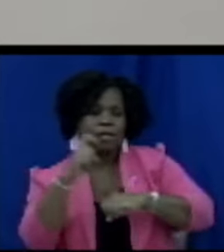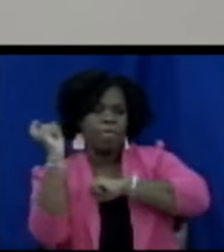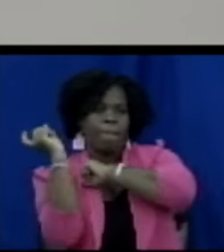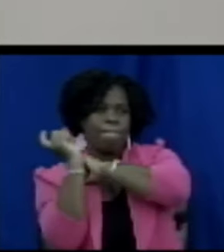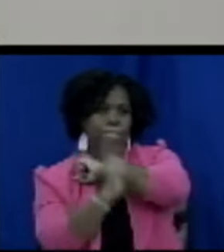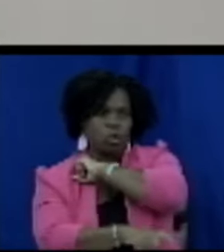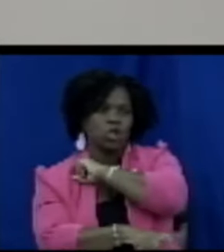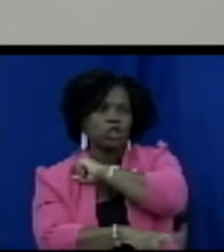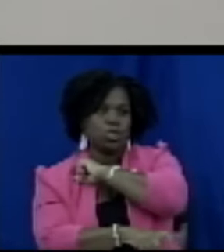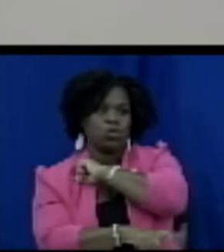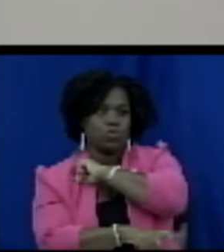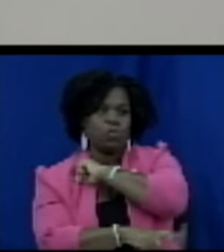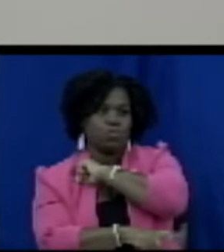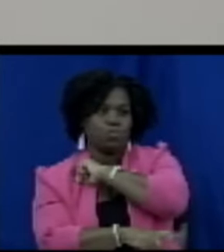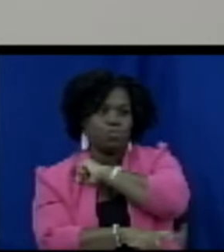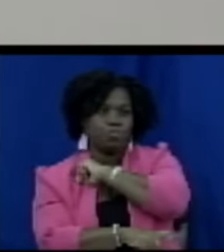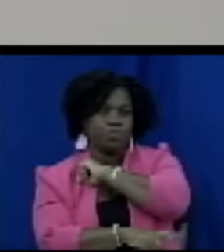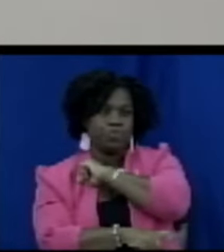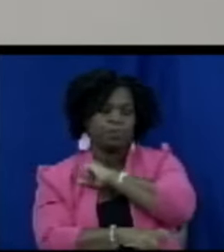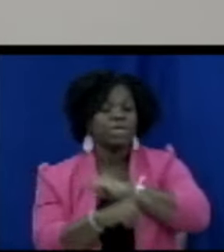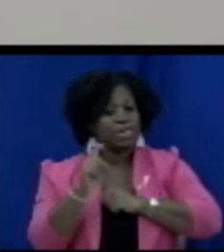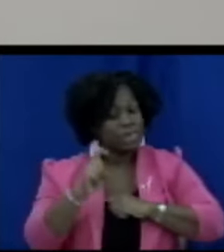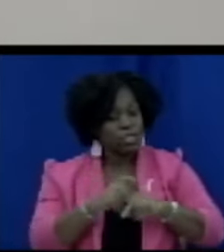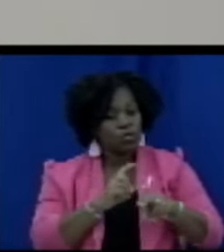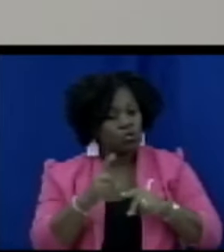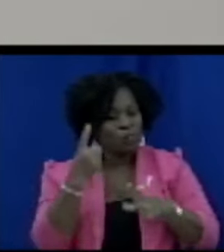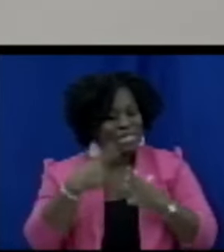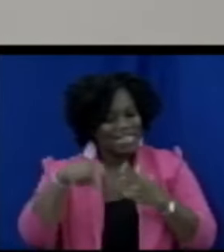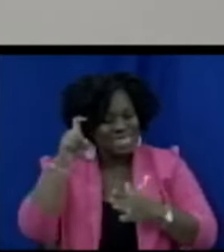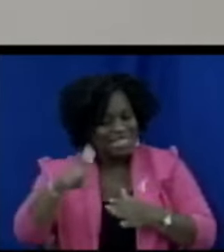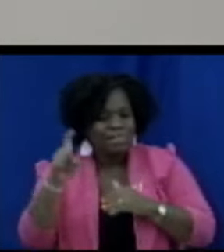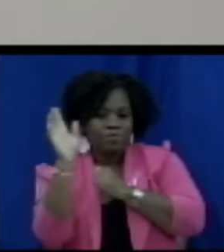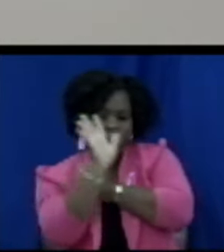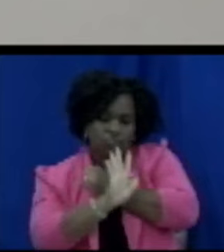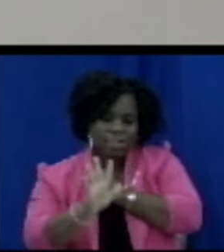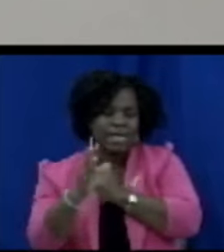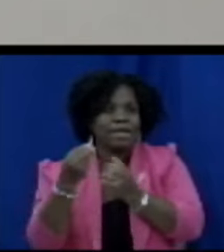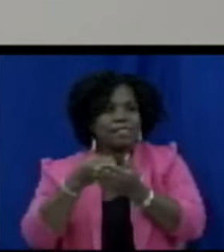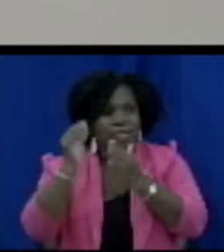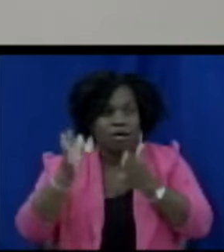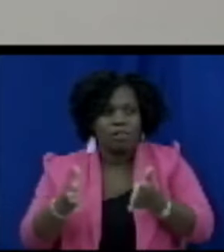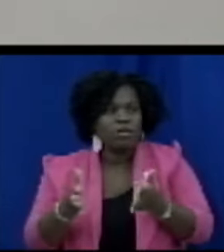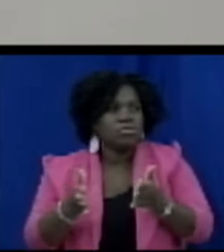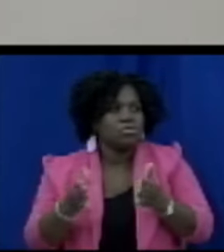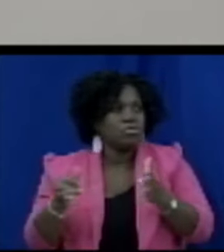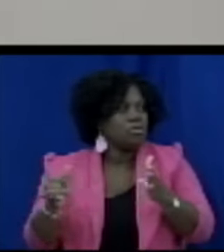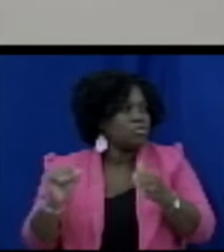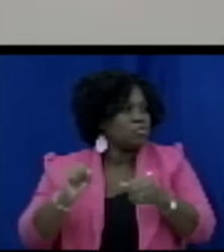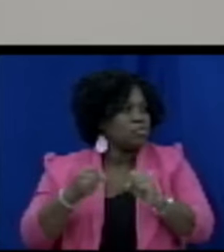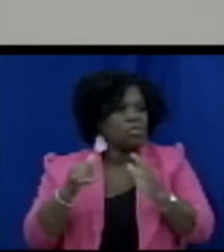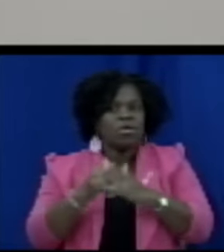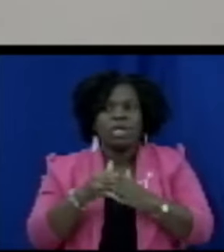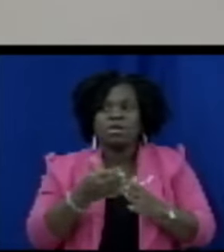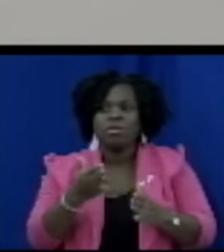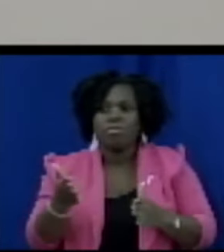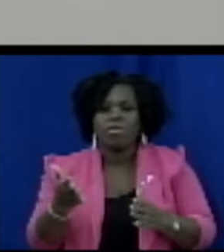is doing what they should do to protect the consumer so that is something that I just wanted to put on the table